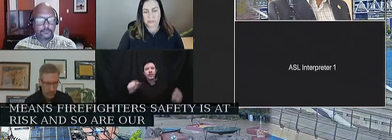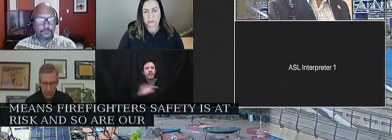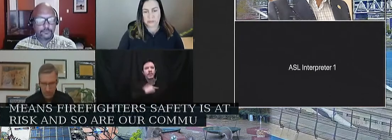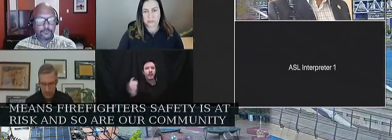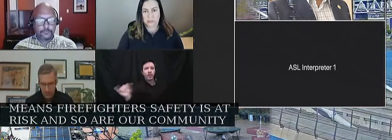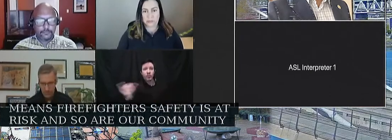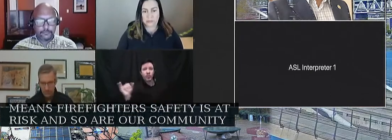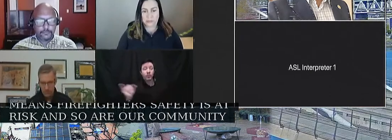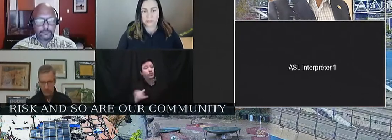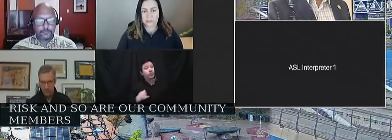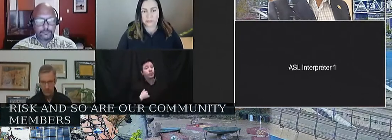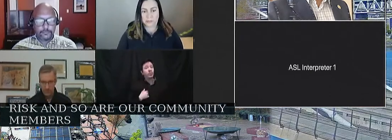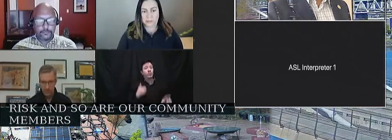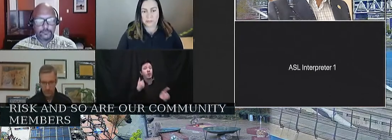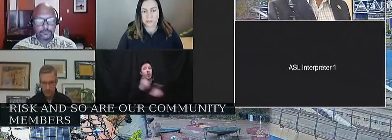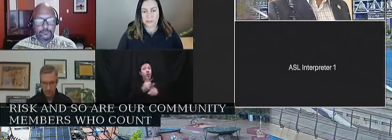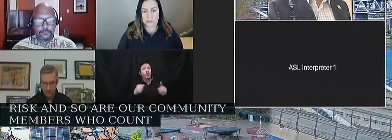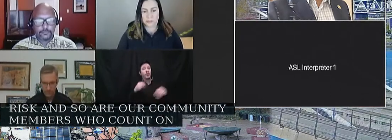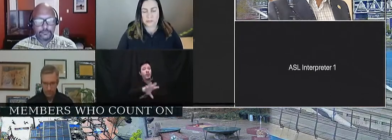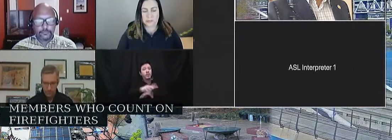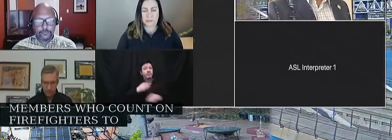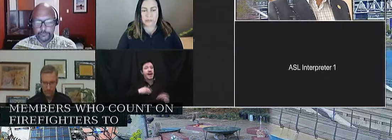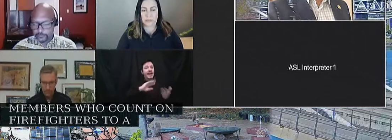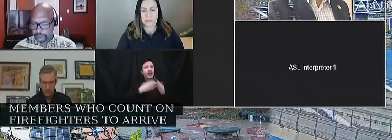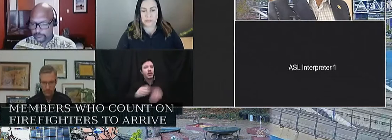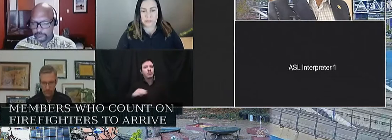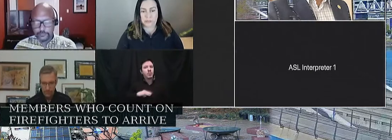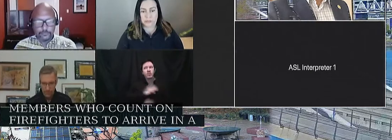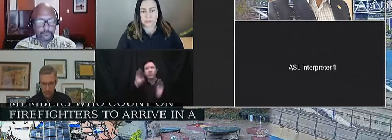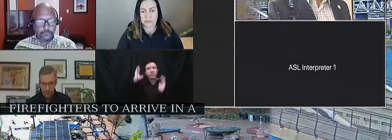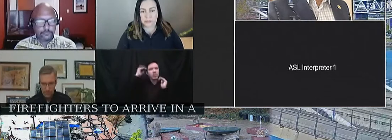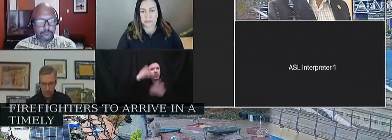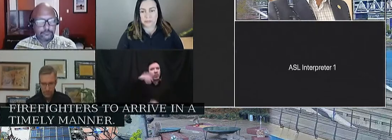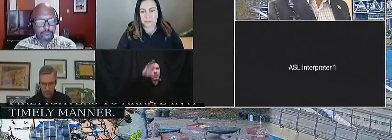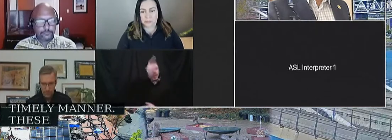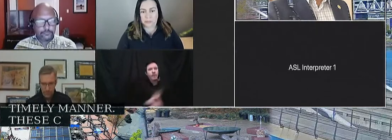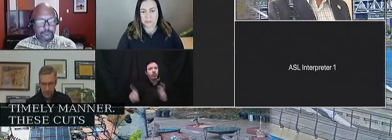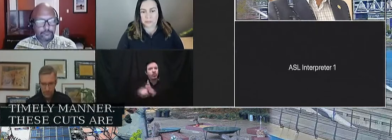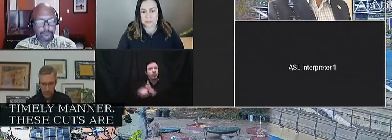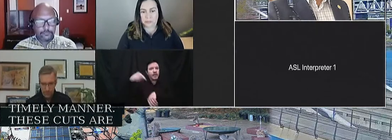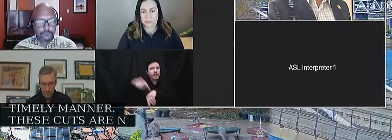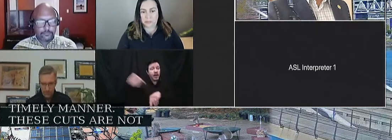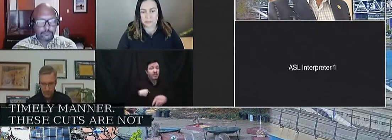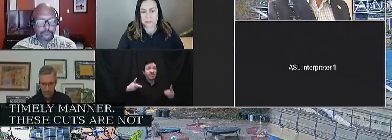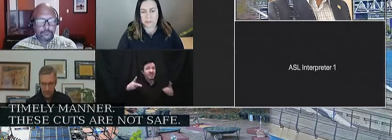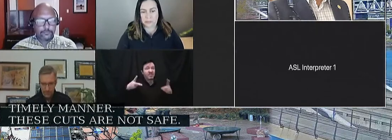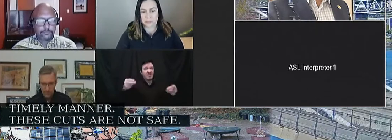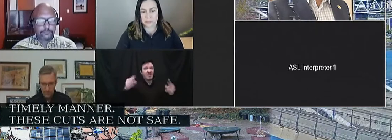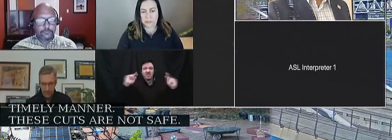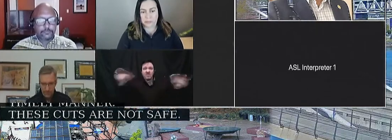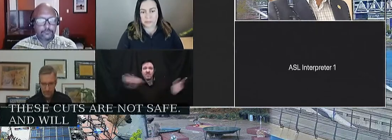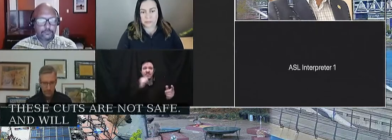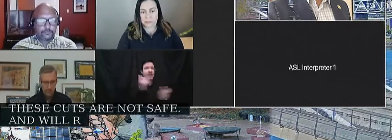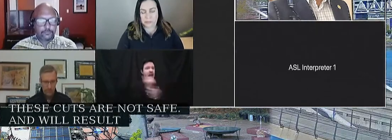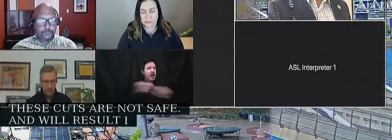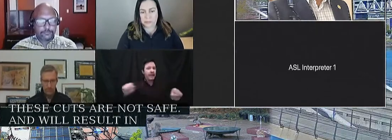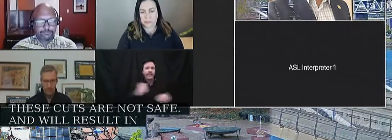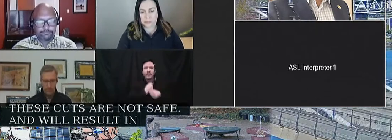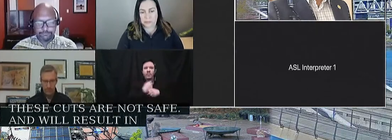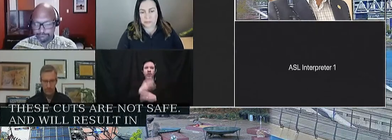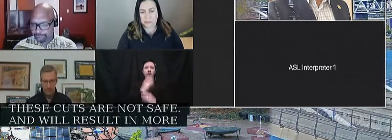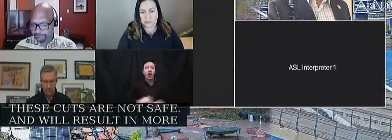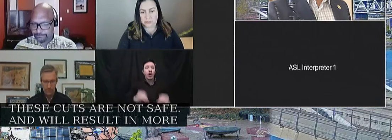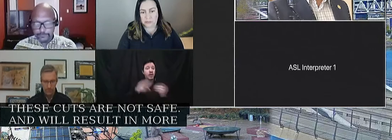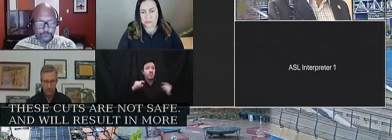who count on firefighters to arrive in a timely manner. These cuts are not safe and will result in more injuries, possibly death.